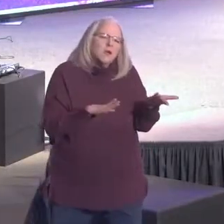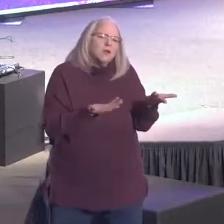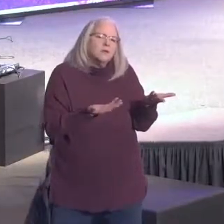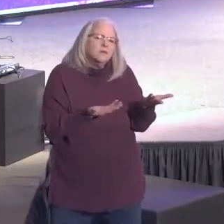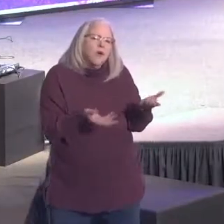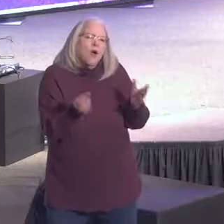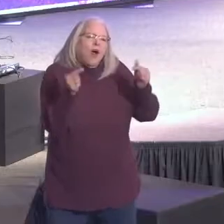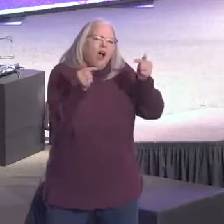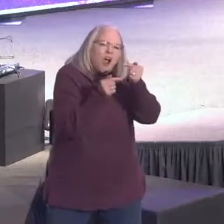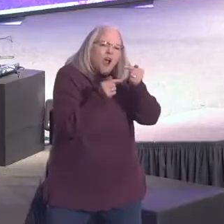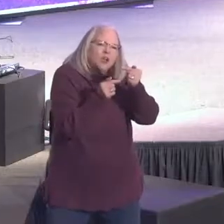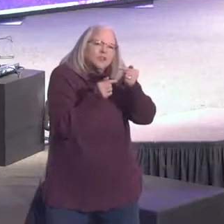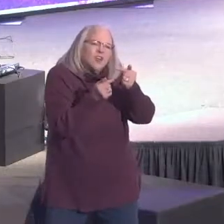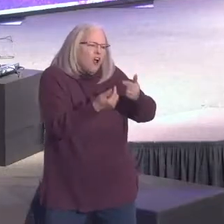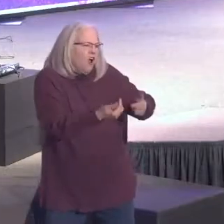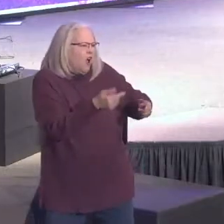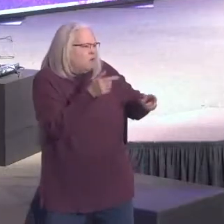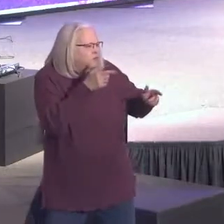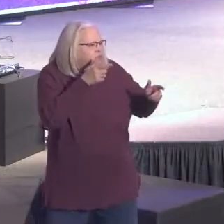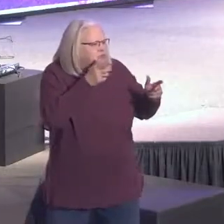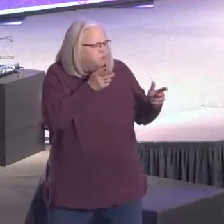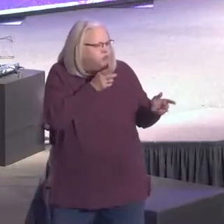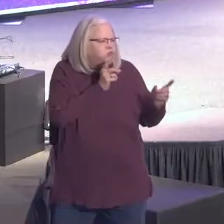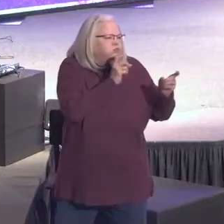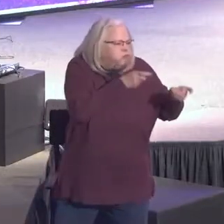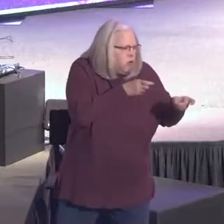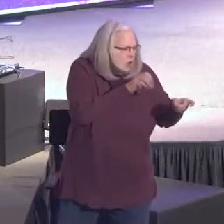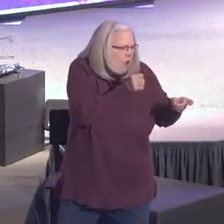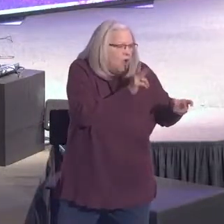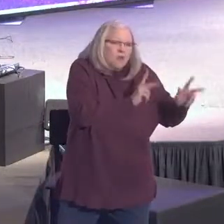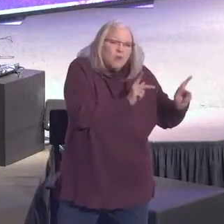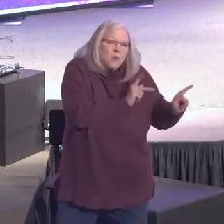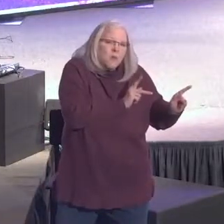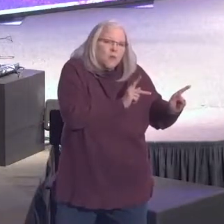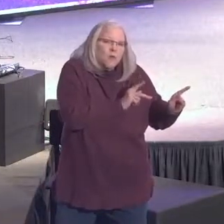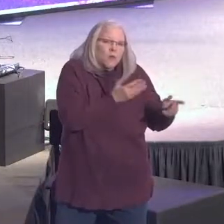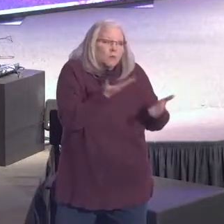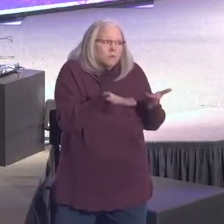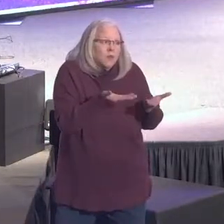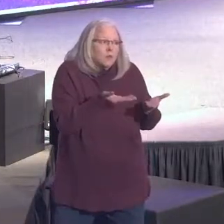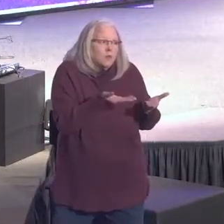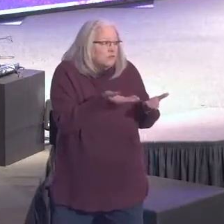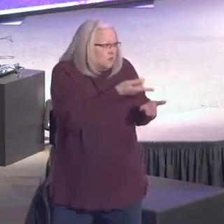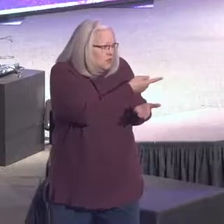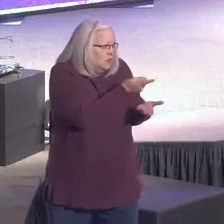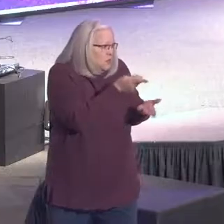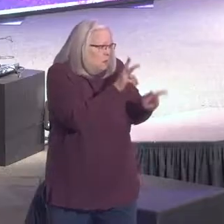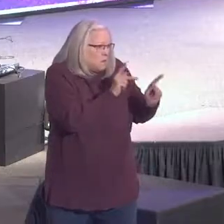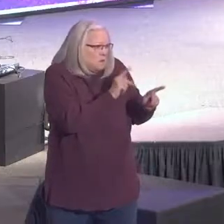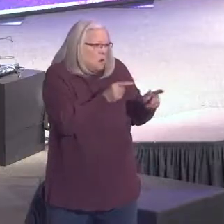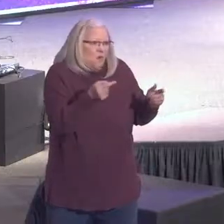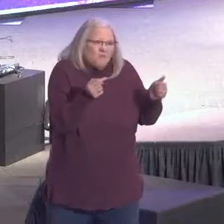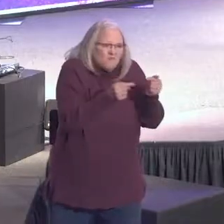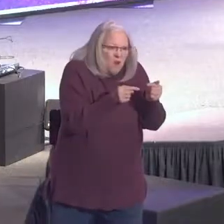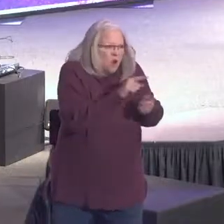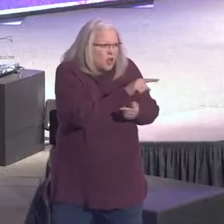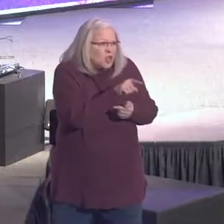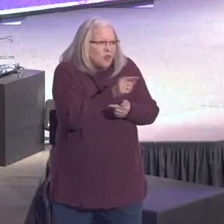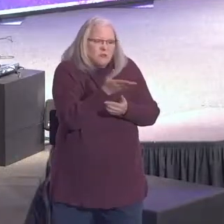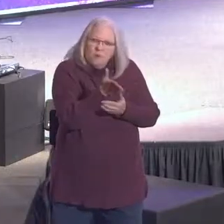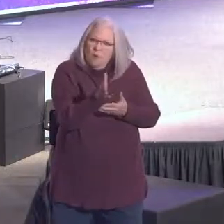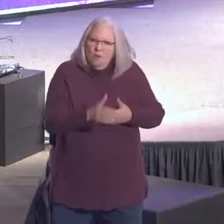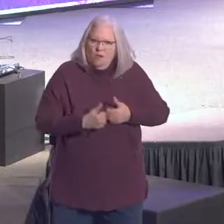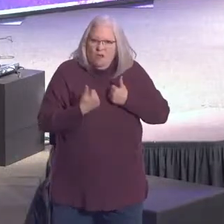our wounds are inflicted by other people. And I don't know, maybe there's some people that have inflicted some wounds on you in your